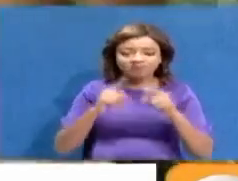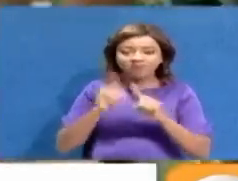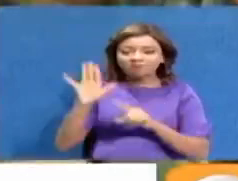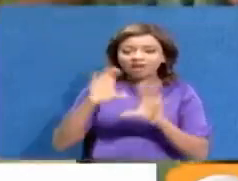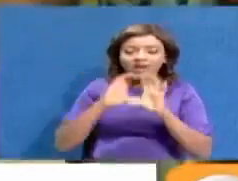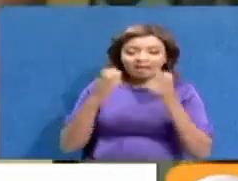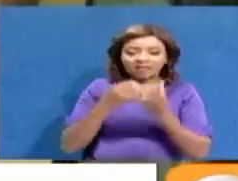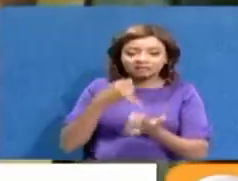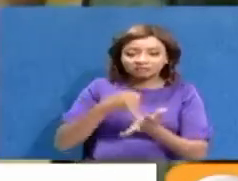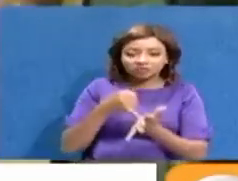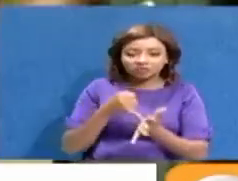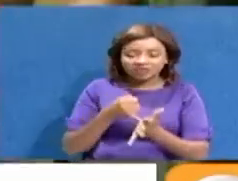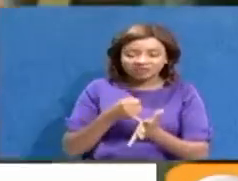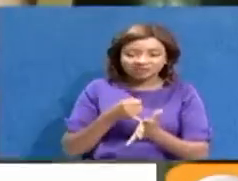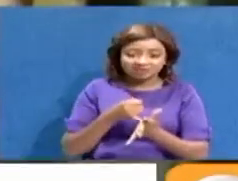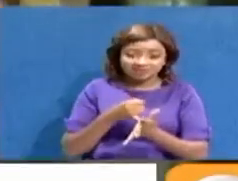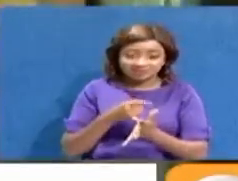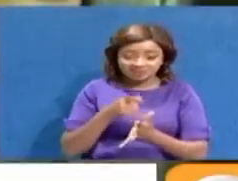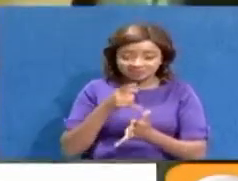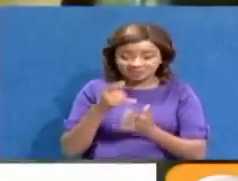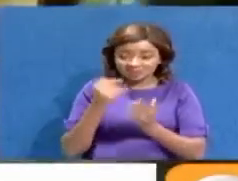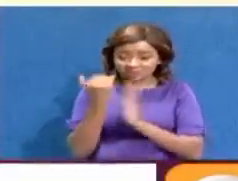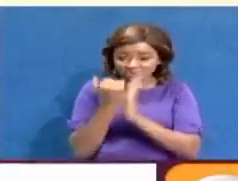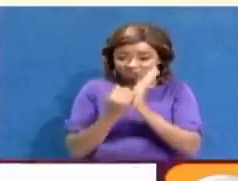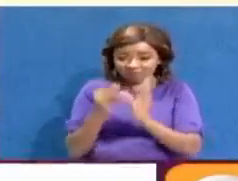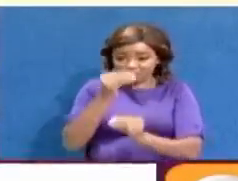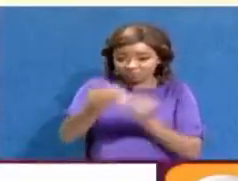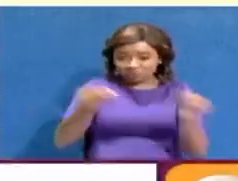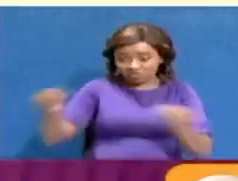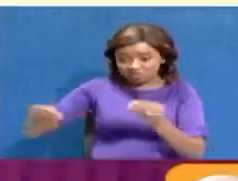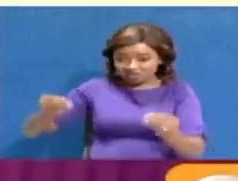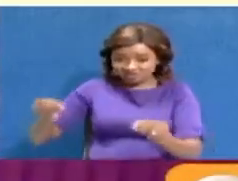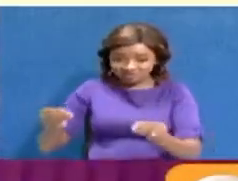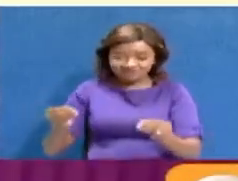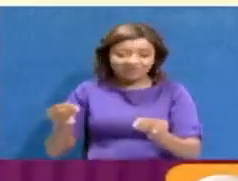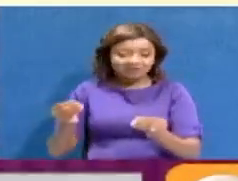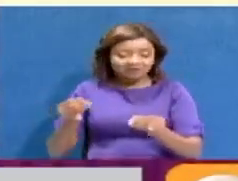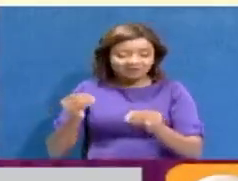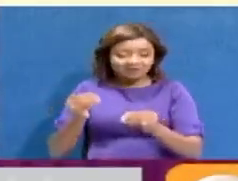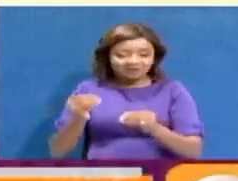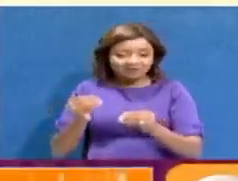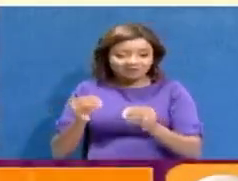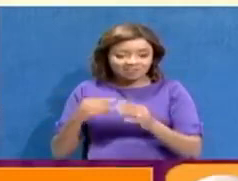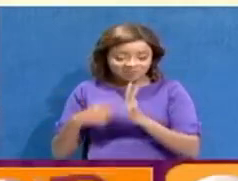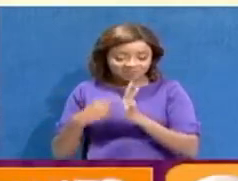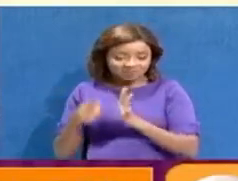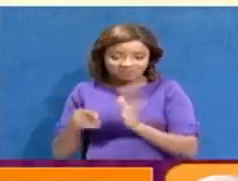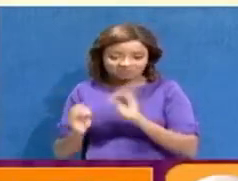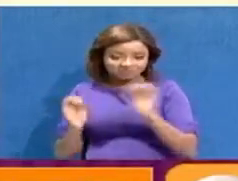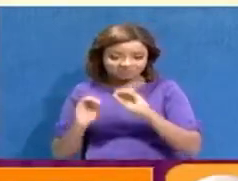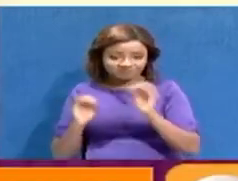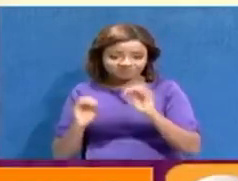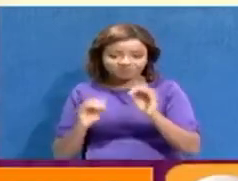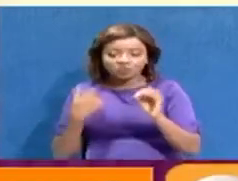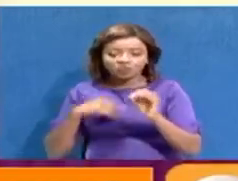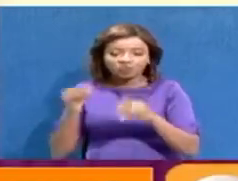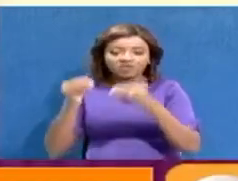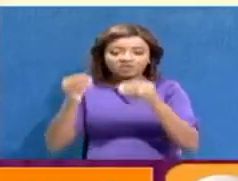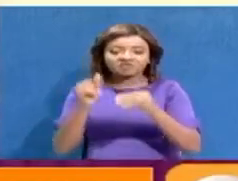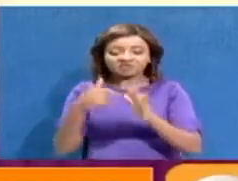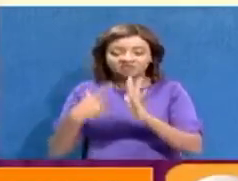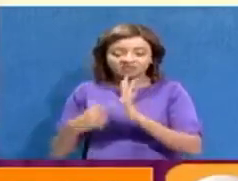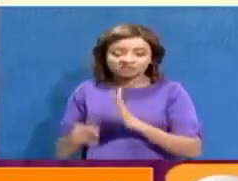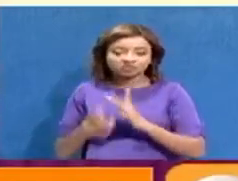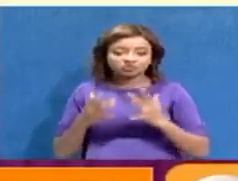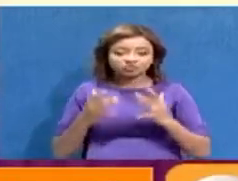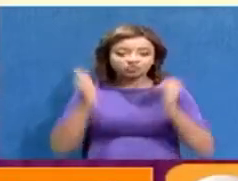pilot program. We were able to introduce this device into grade 3 just when the CBC, the